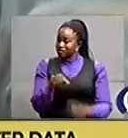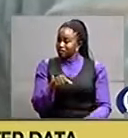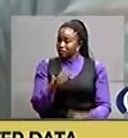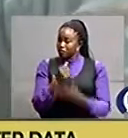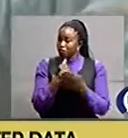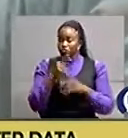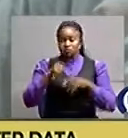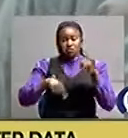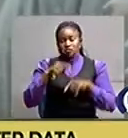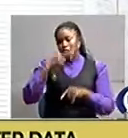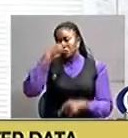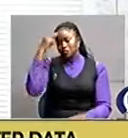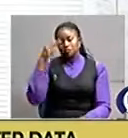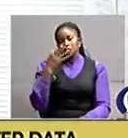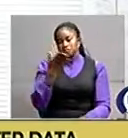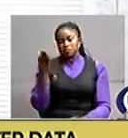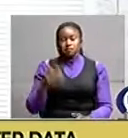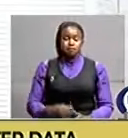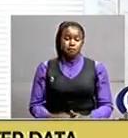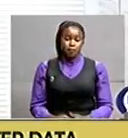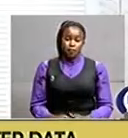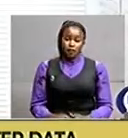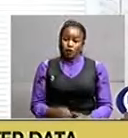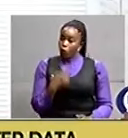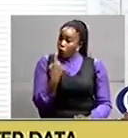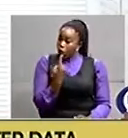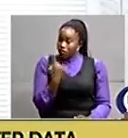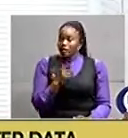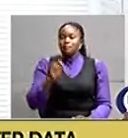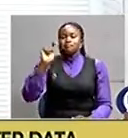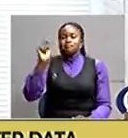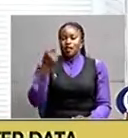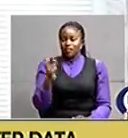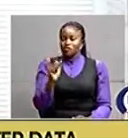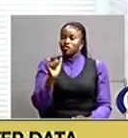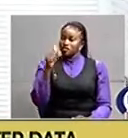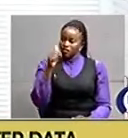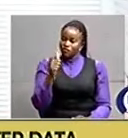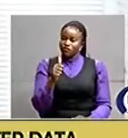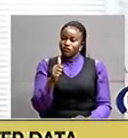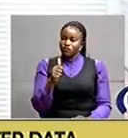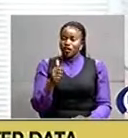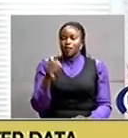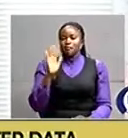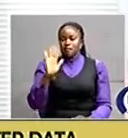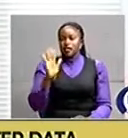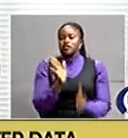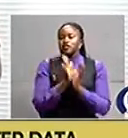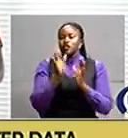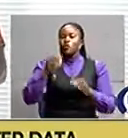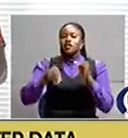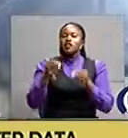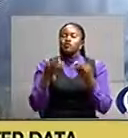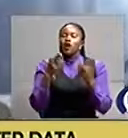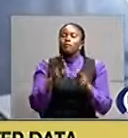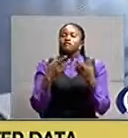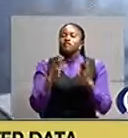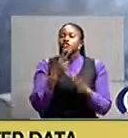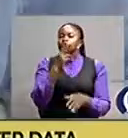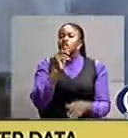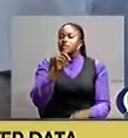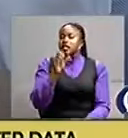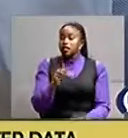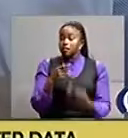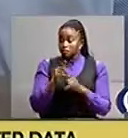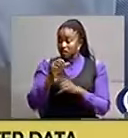political reasons. With the exception of Malawi that held its general elections in 2019, the rest